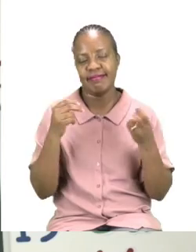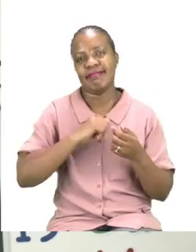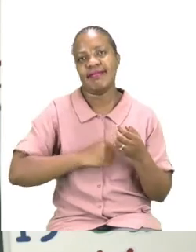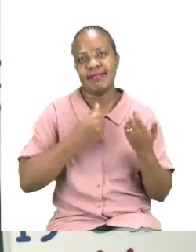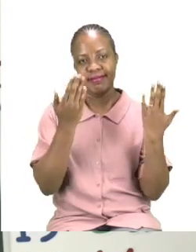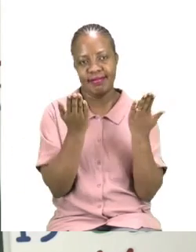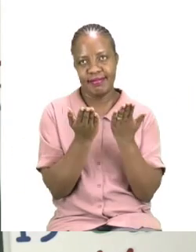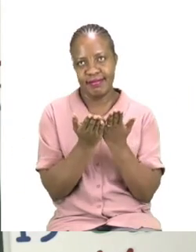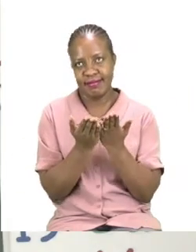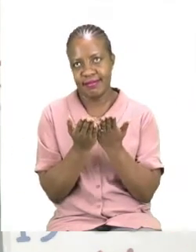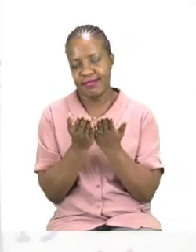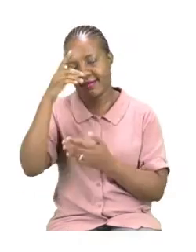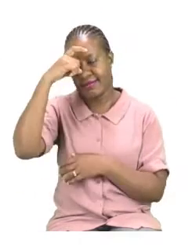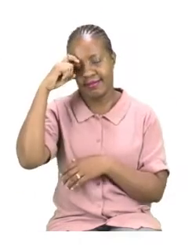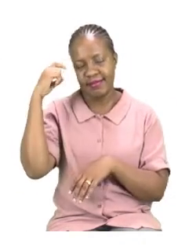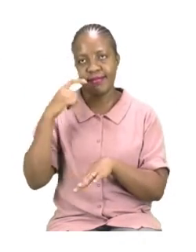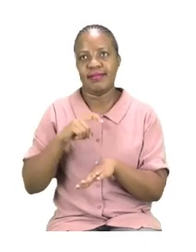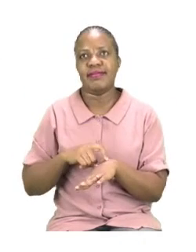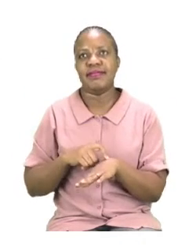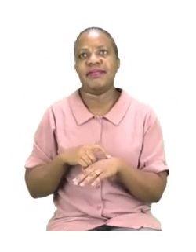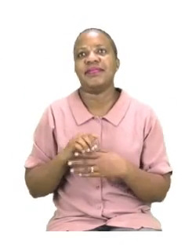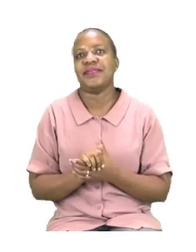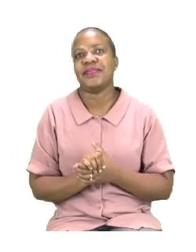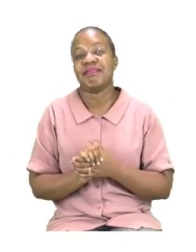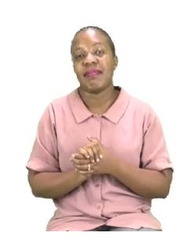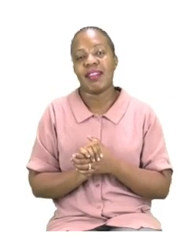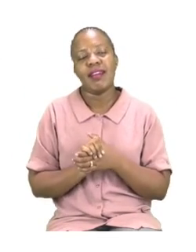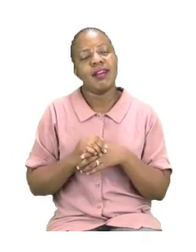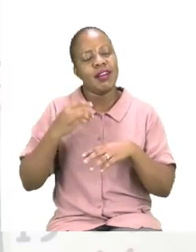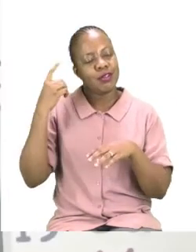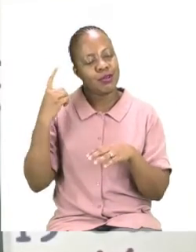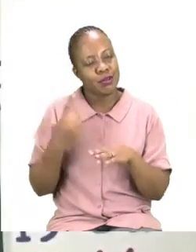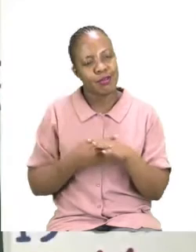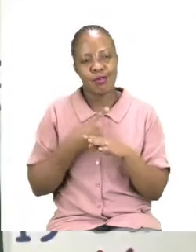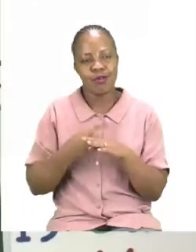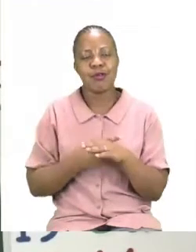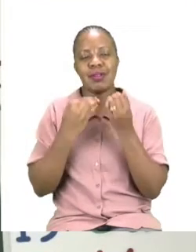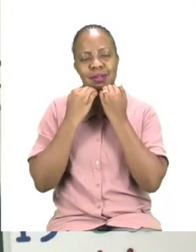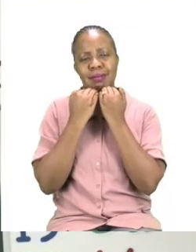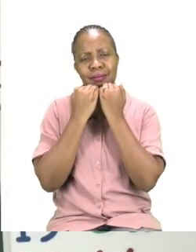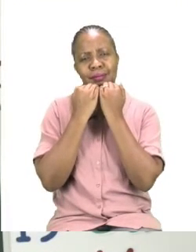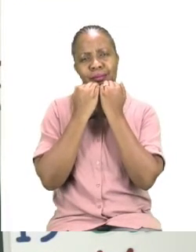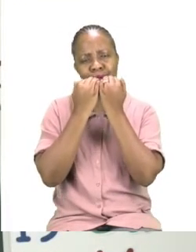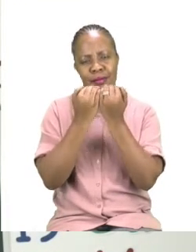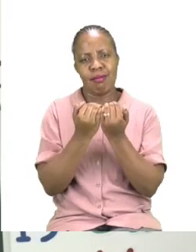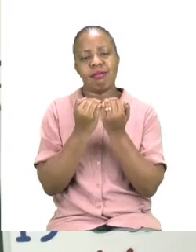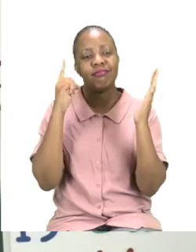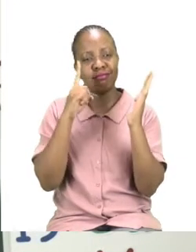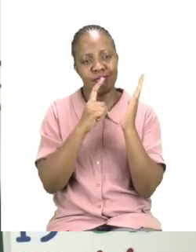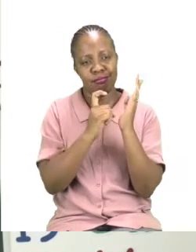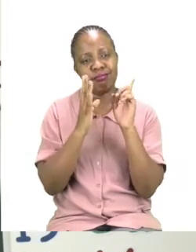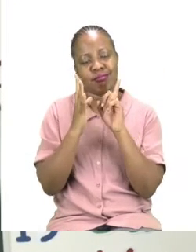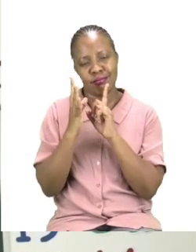and Summer. And before we get into any lessons, boys and girls, it's important for us